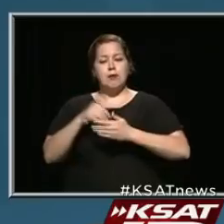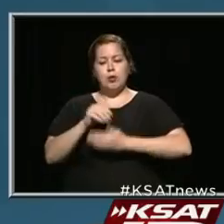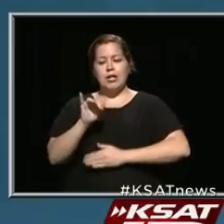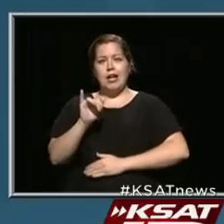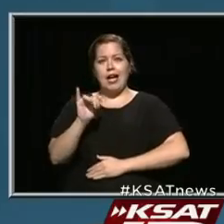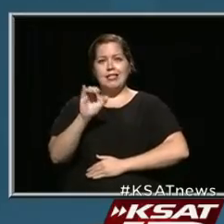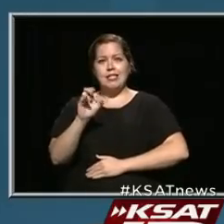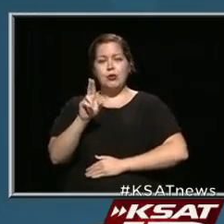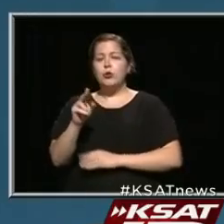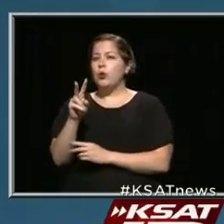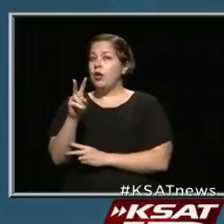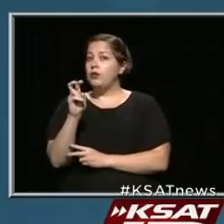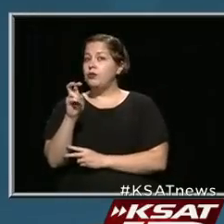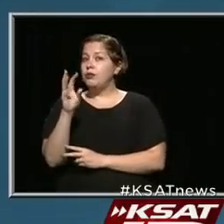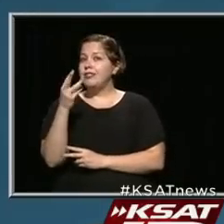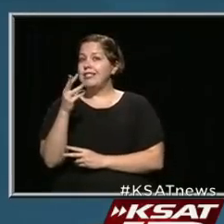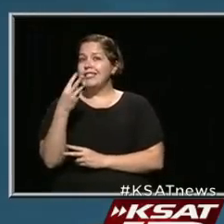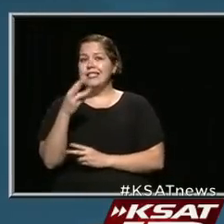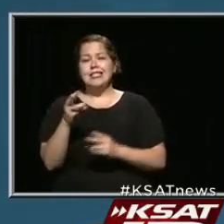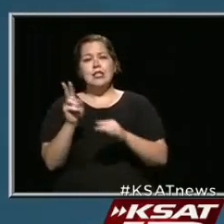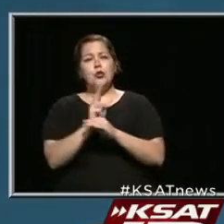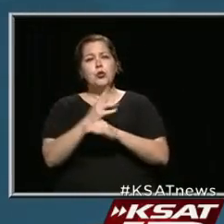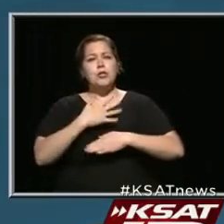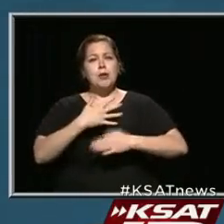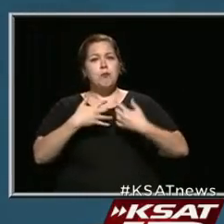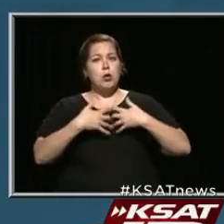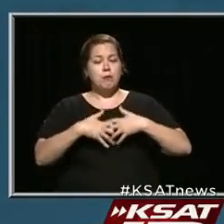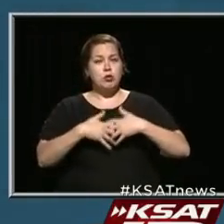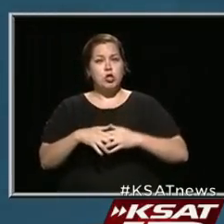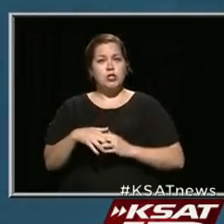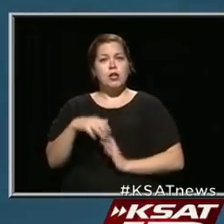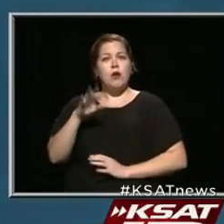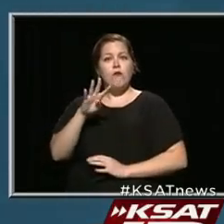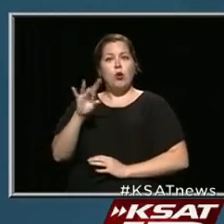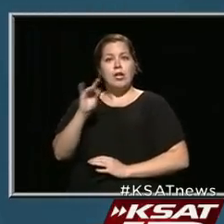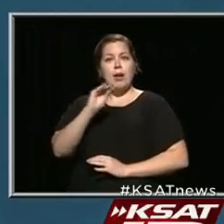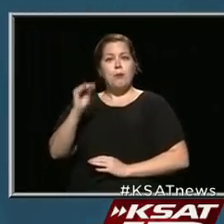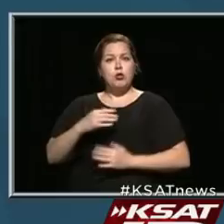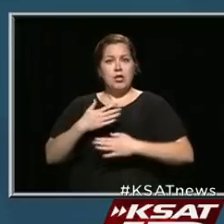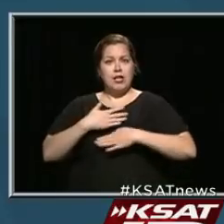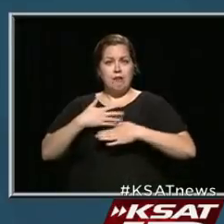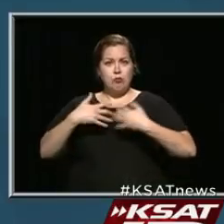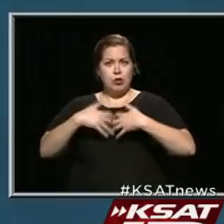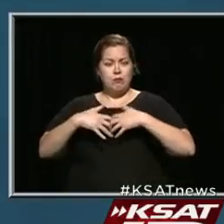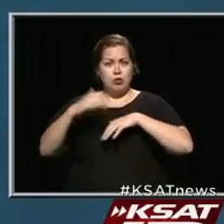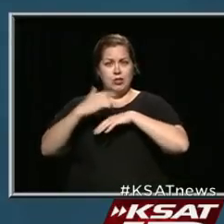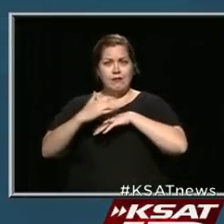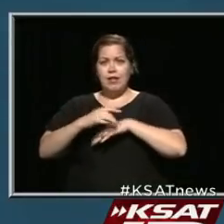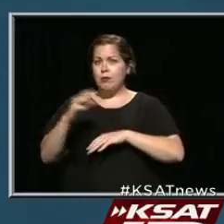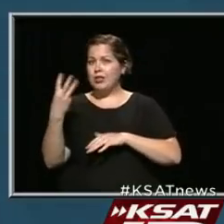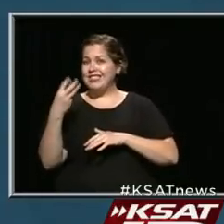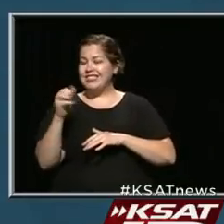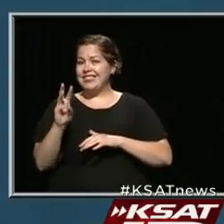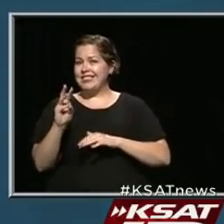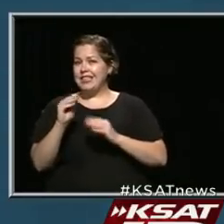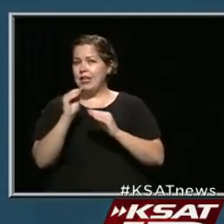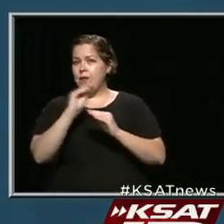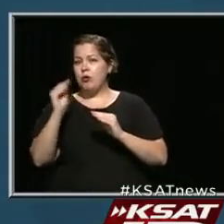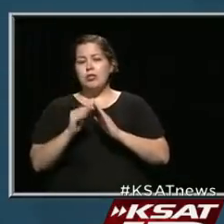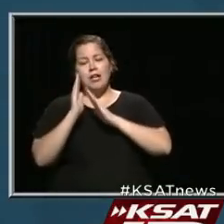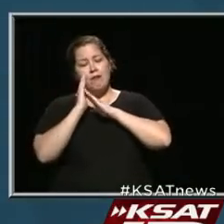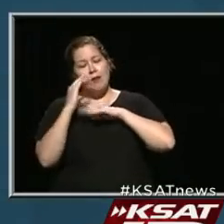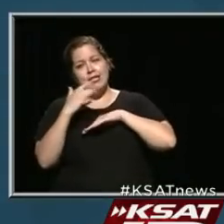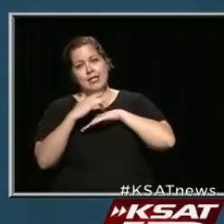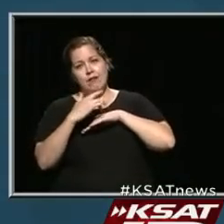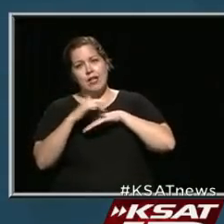ICU, and 216 on ventilators. 48% of ventilators available, and 16% of staffed hospital beds